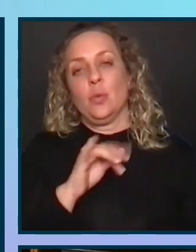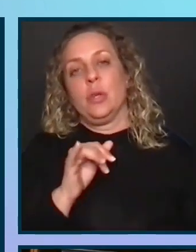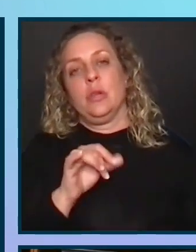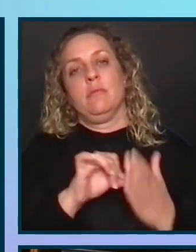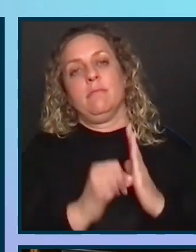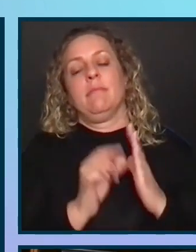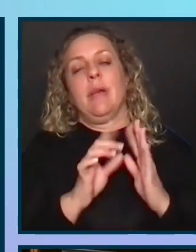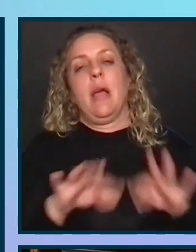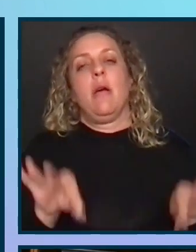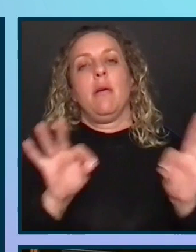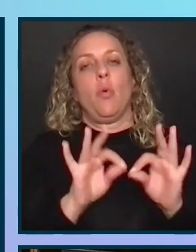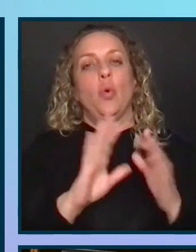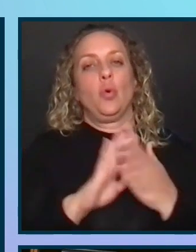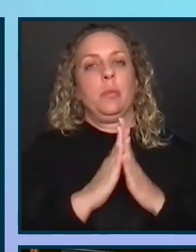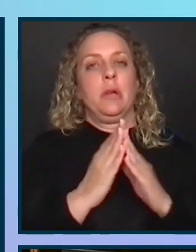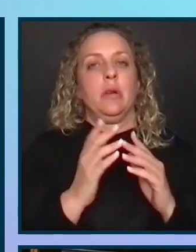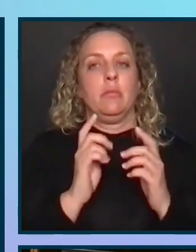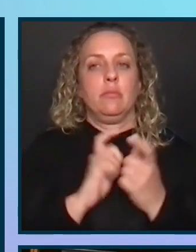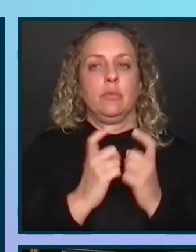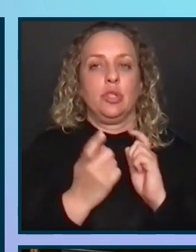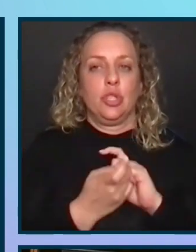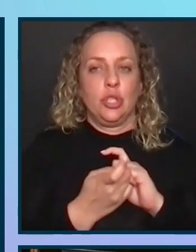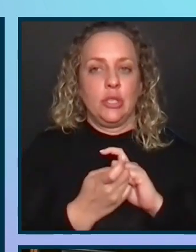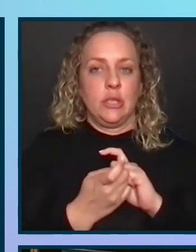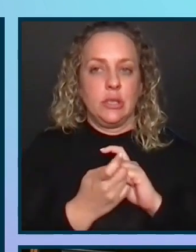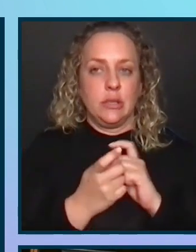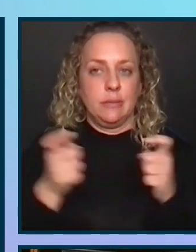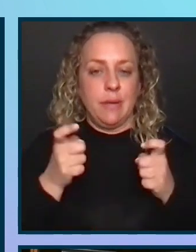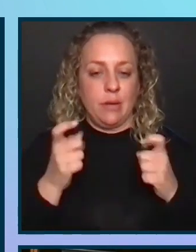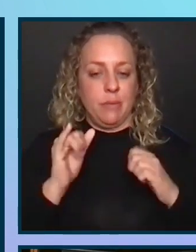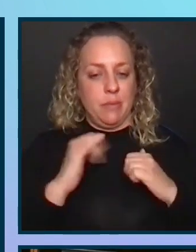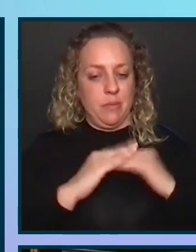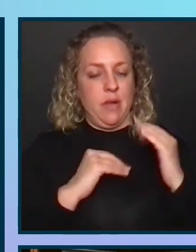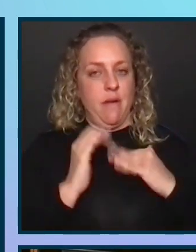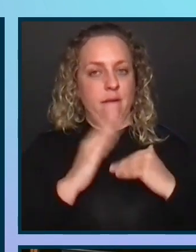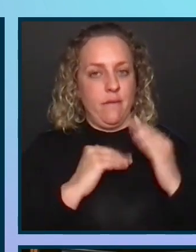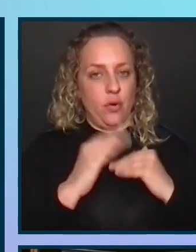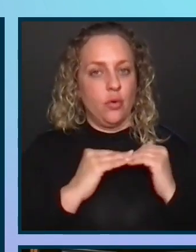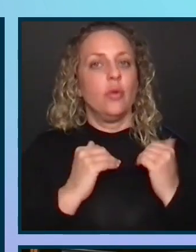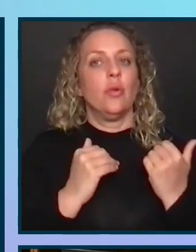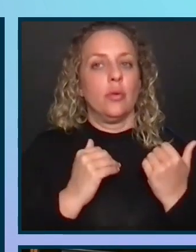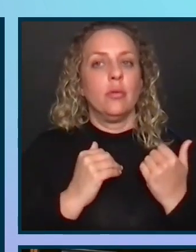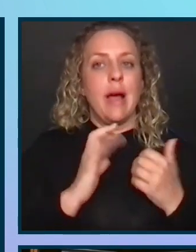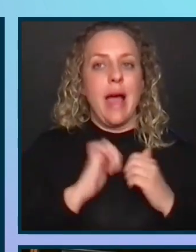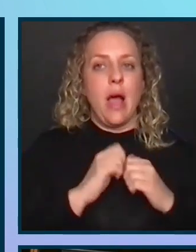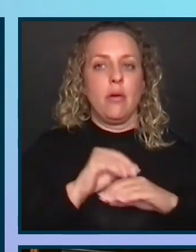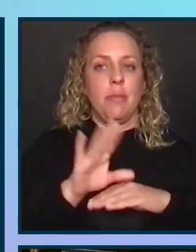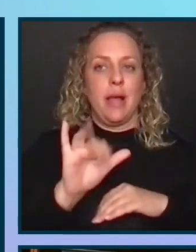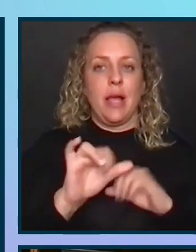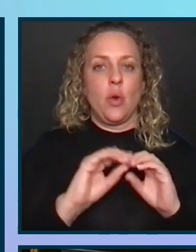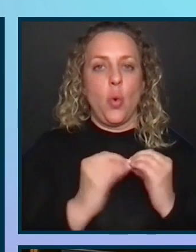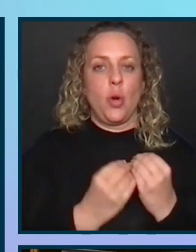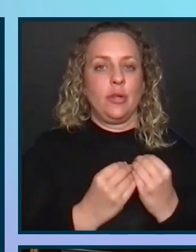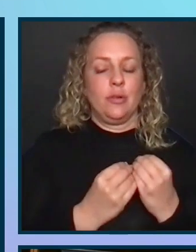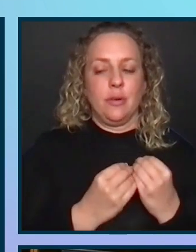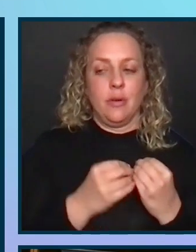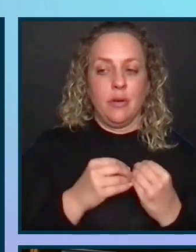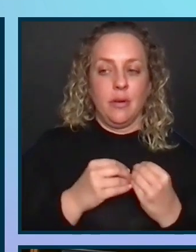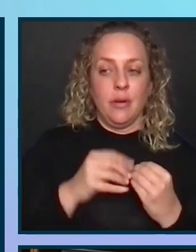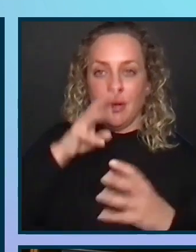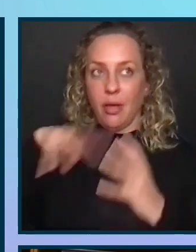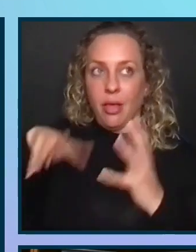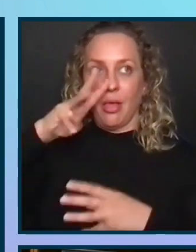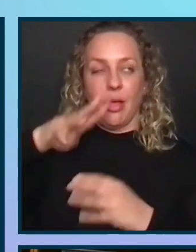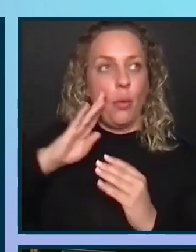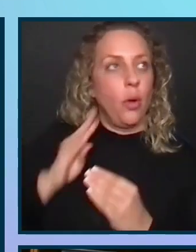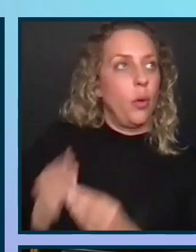be to get comfortable with change management and think about the strategies that will work within your organization. It isn't going away. While businesses are